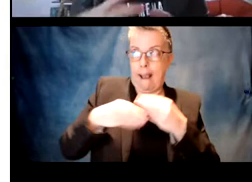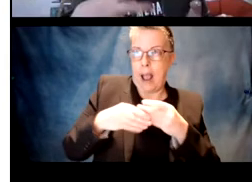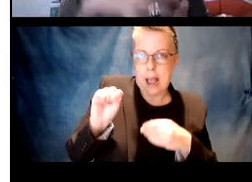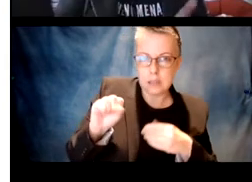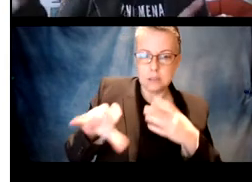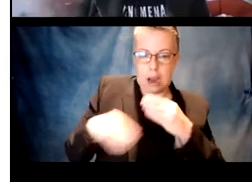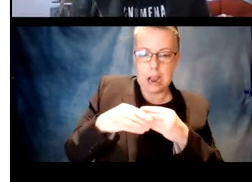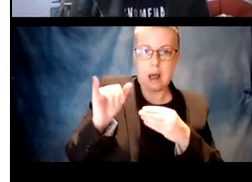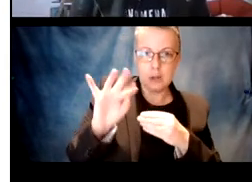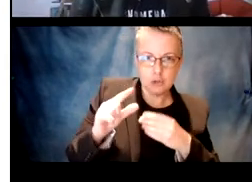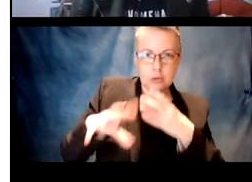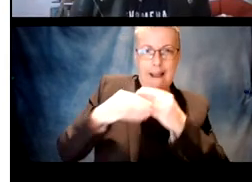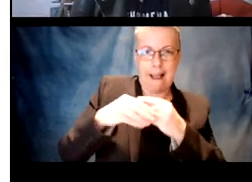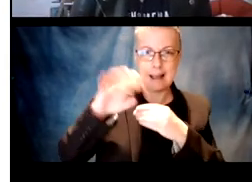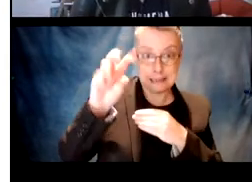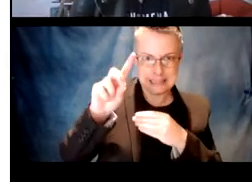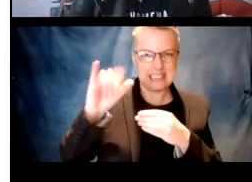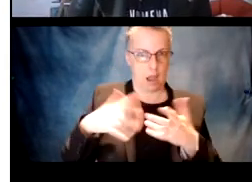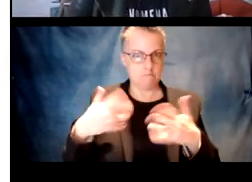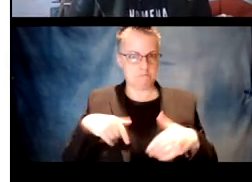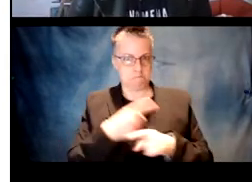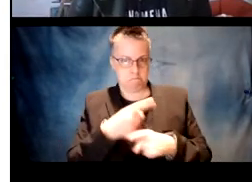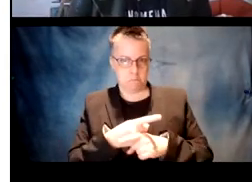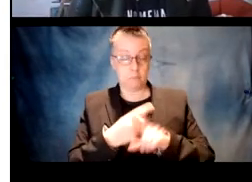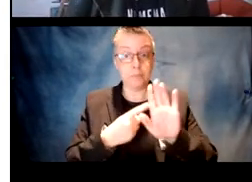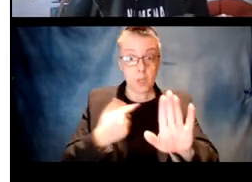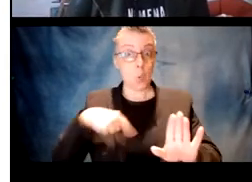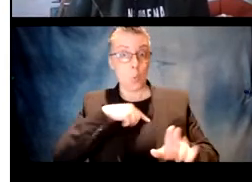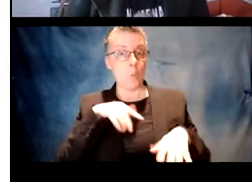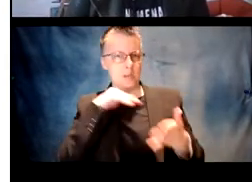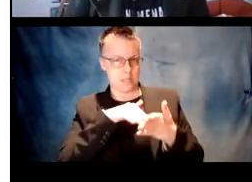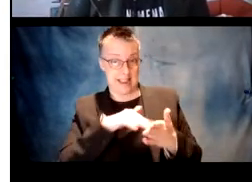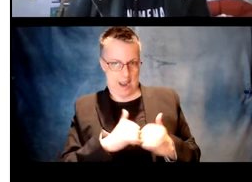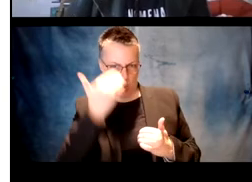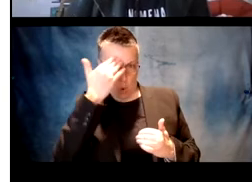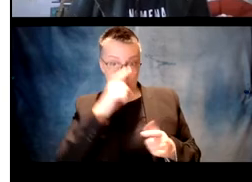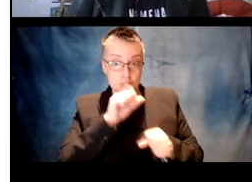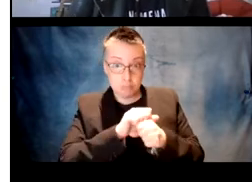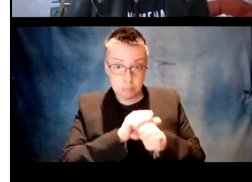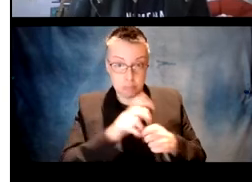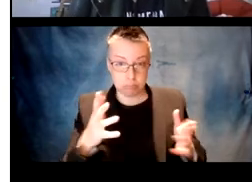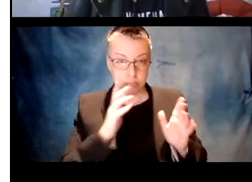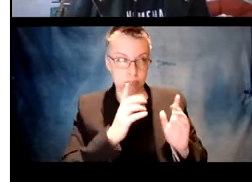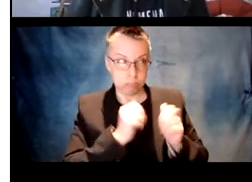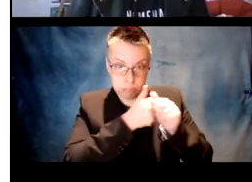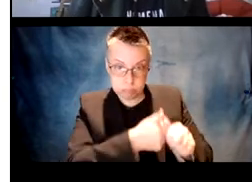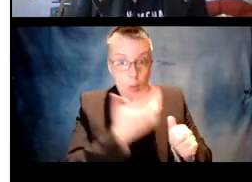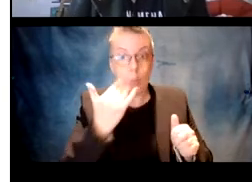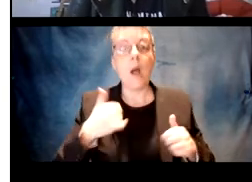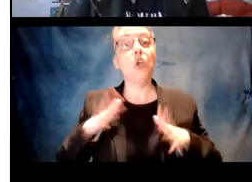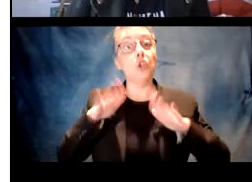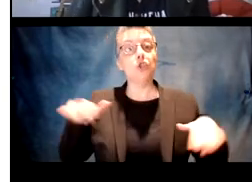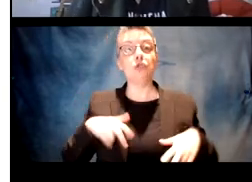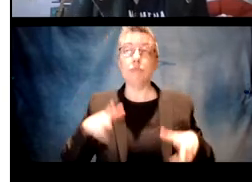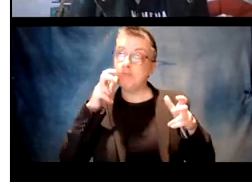forms that take these morphemes. And we know that they're doing this because they don't do things like add ED